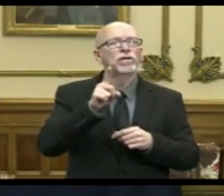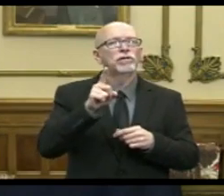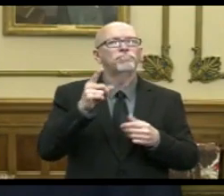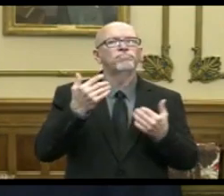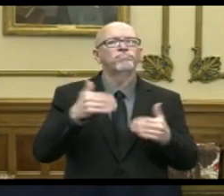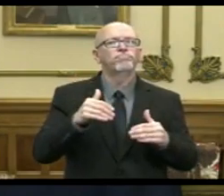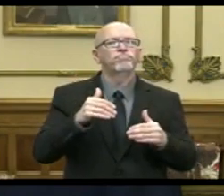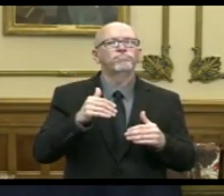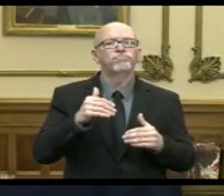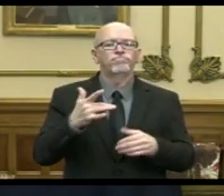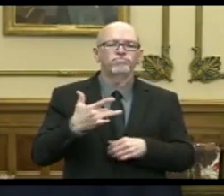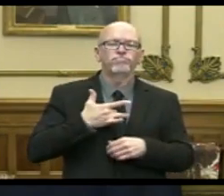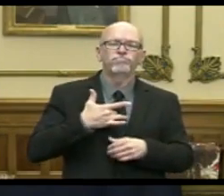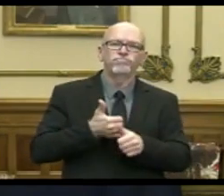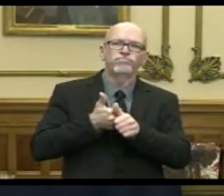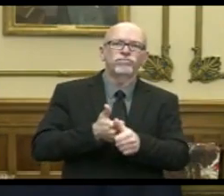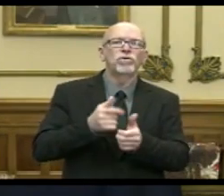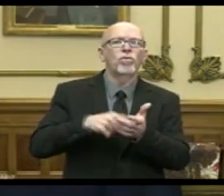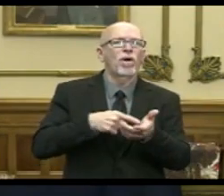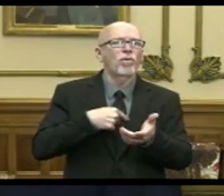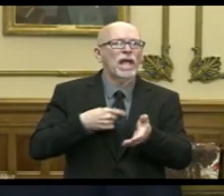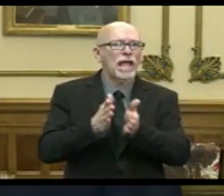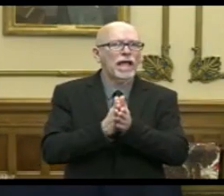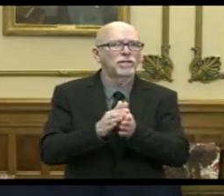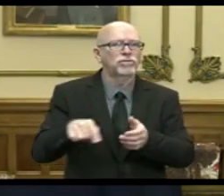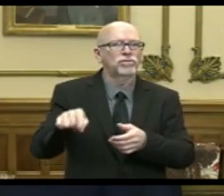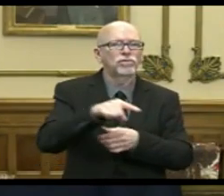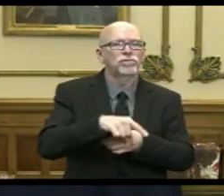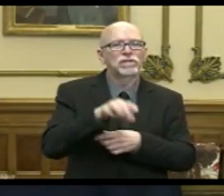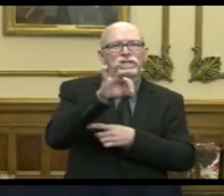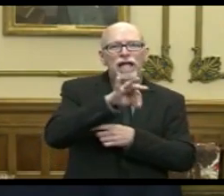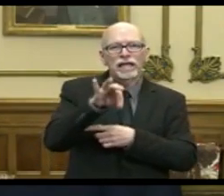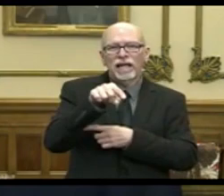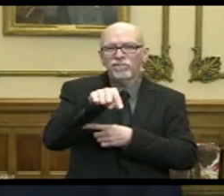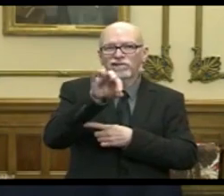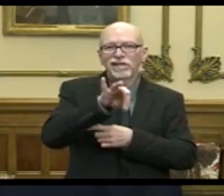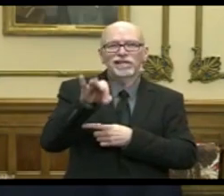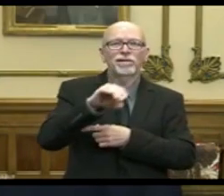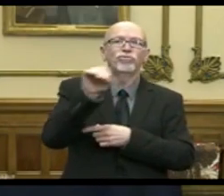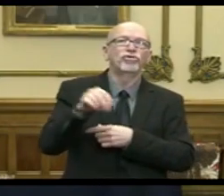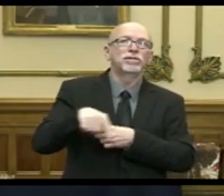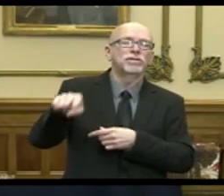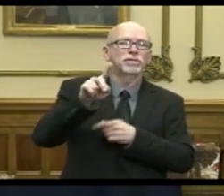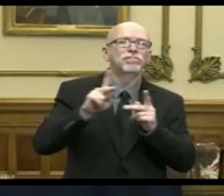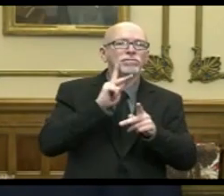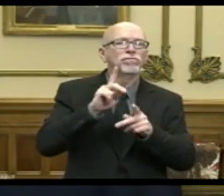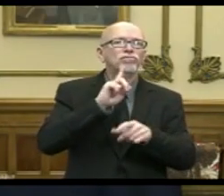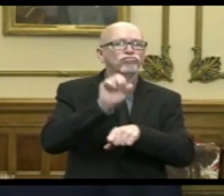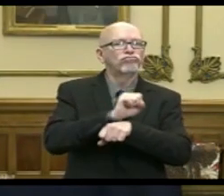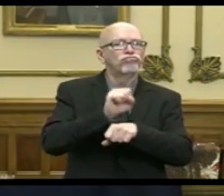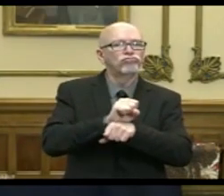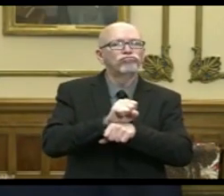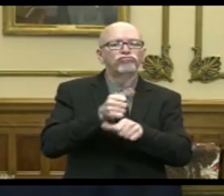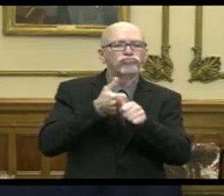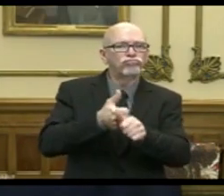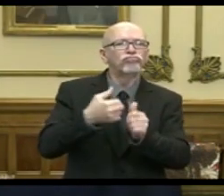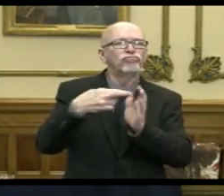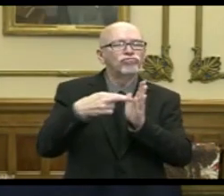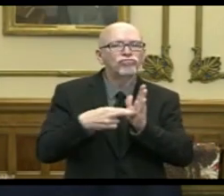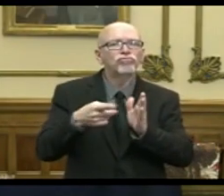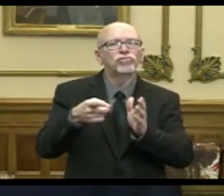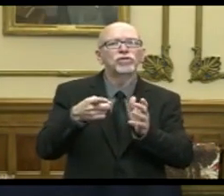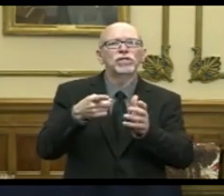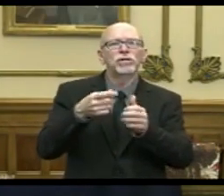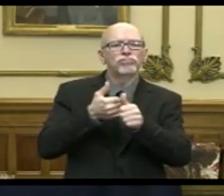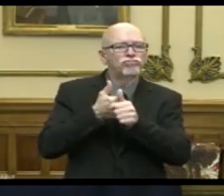what we've been asking folks to do. 99.99 percent of Hoosiers are stepping up and playing by the rules or with the